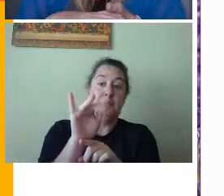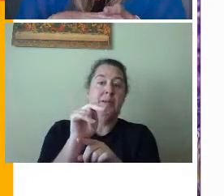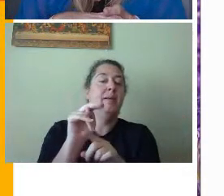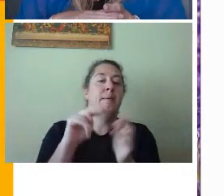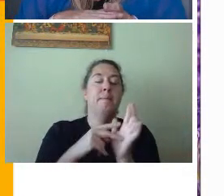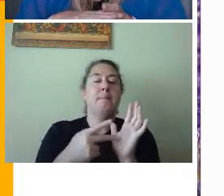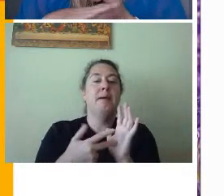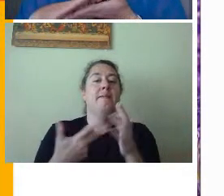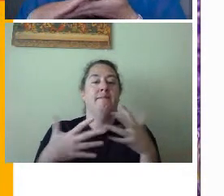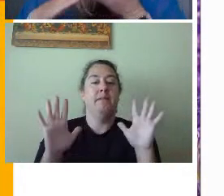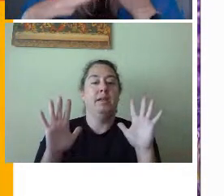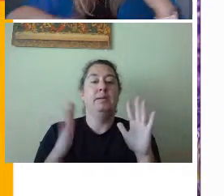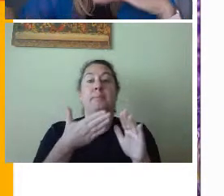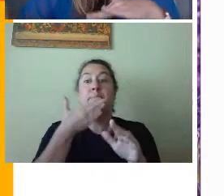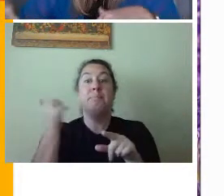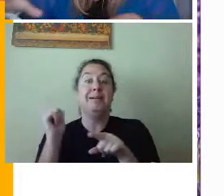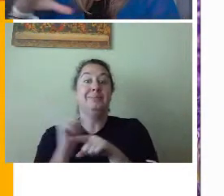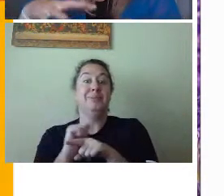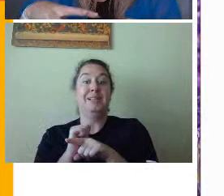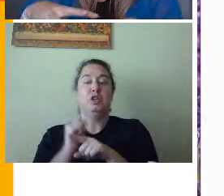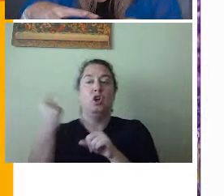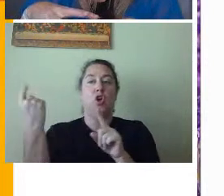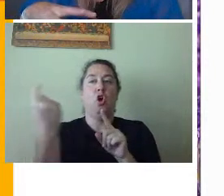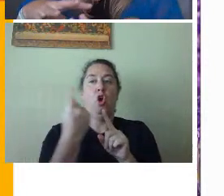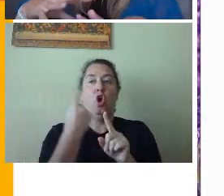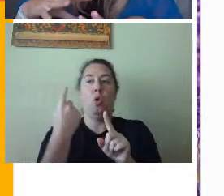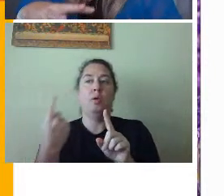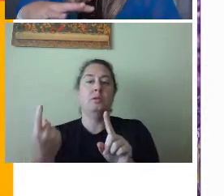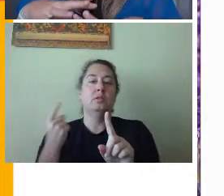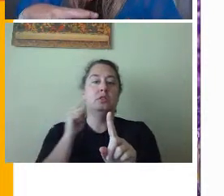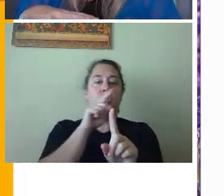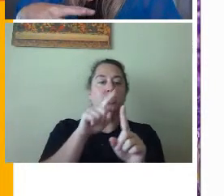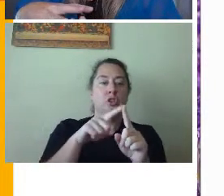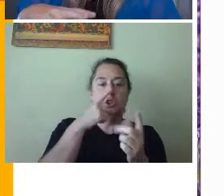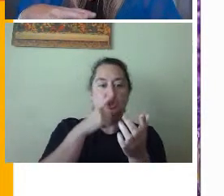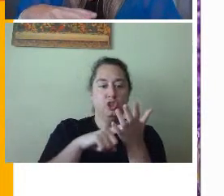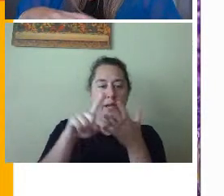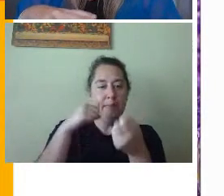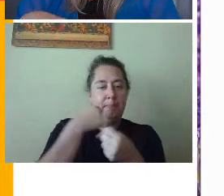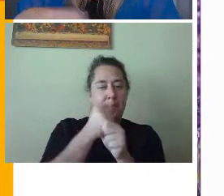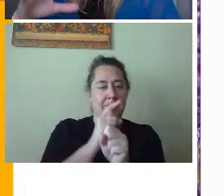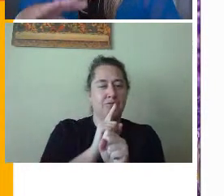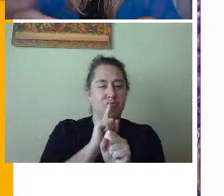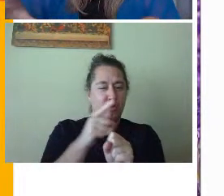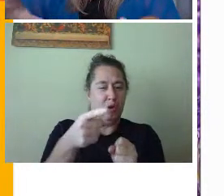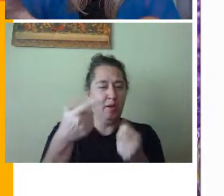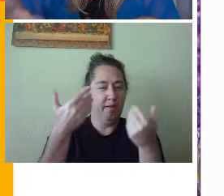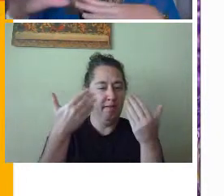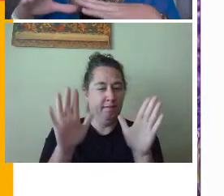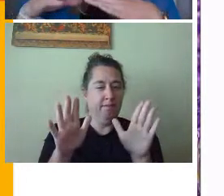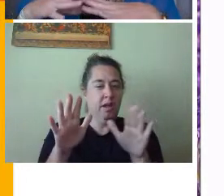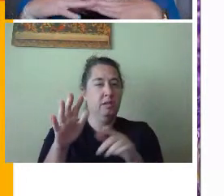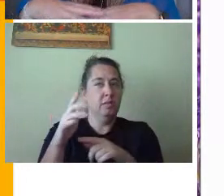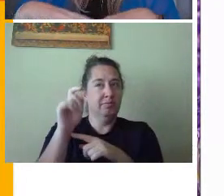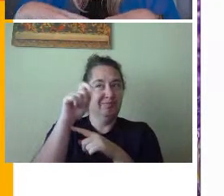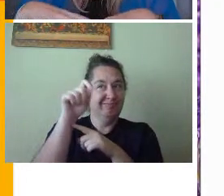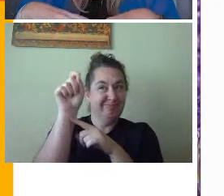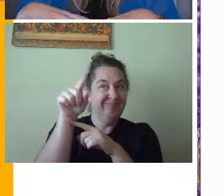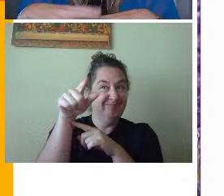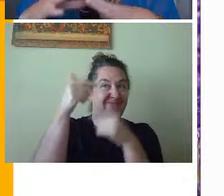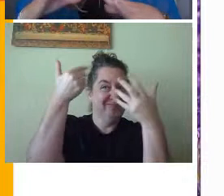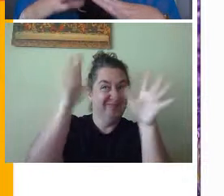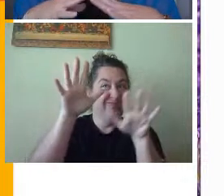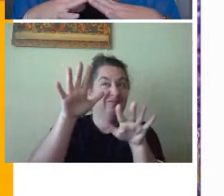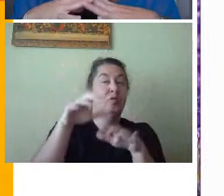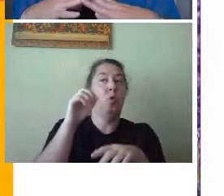best practice that students always go back in to check and make sure it is marked as done or turned in.